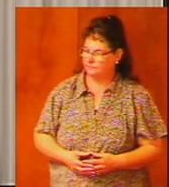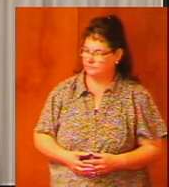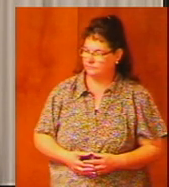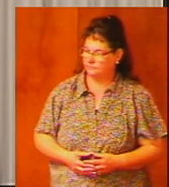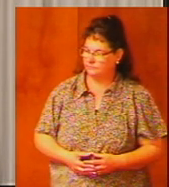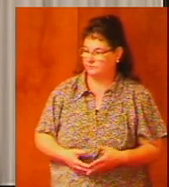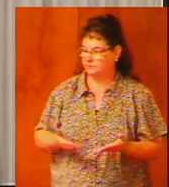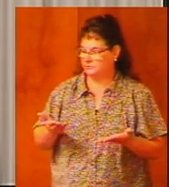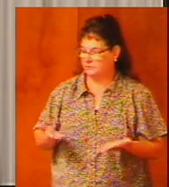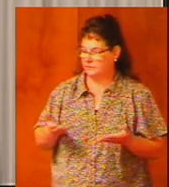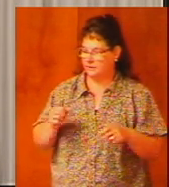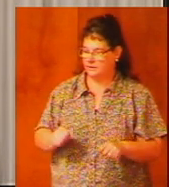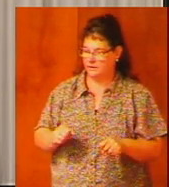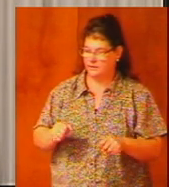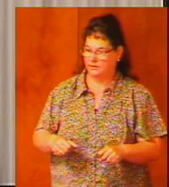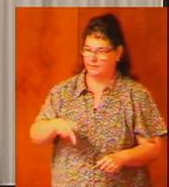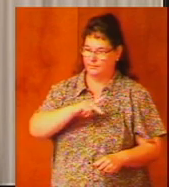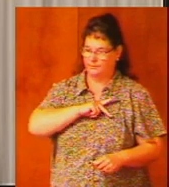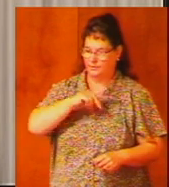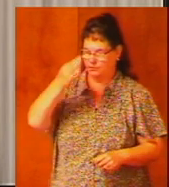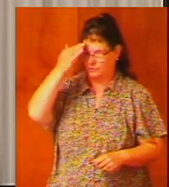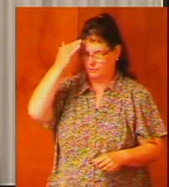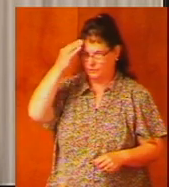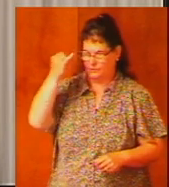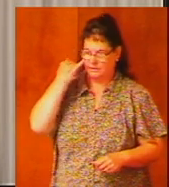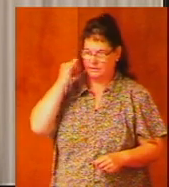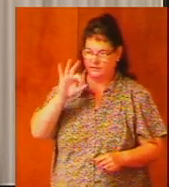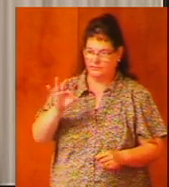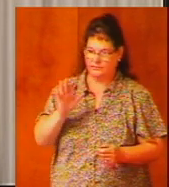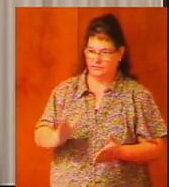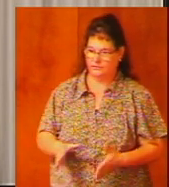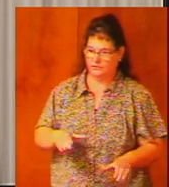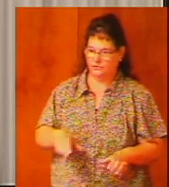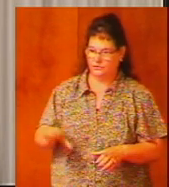could it be that Paul knew that if a preacher does his job